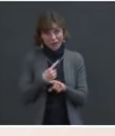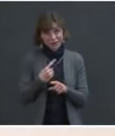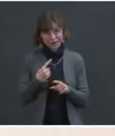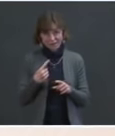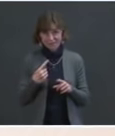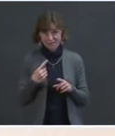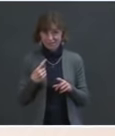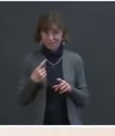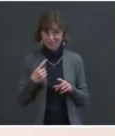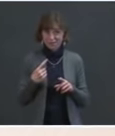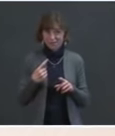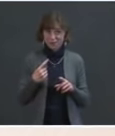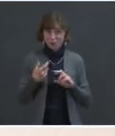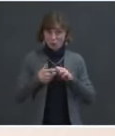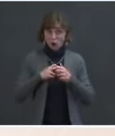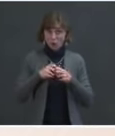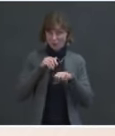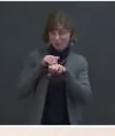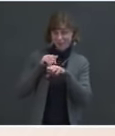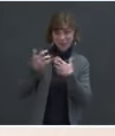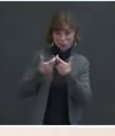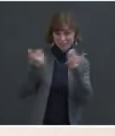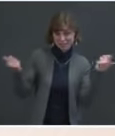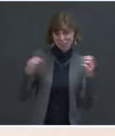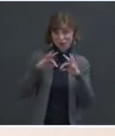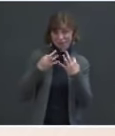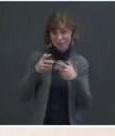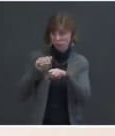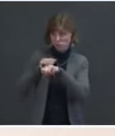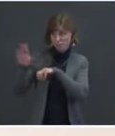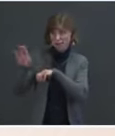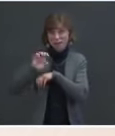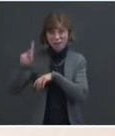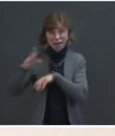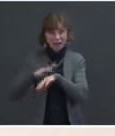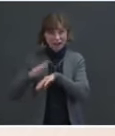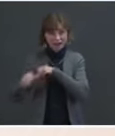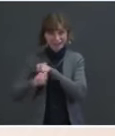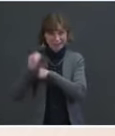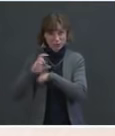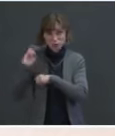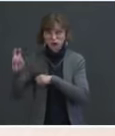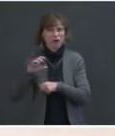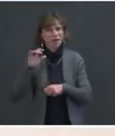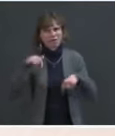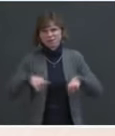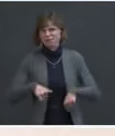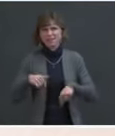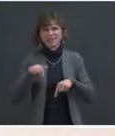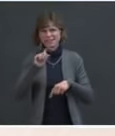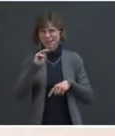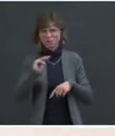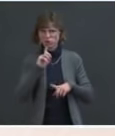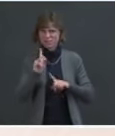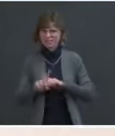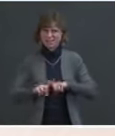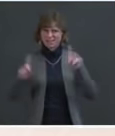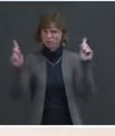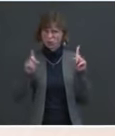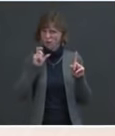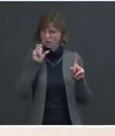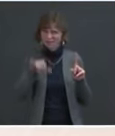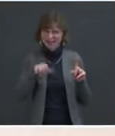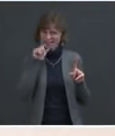back on a treacherous journey. And that's not the approach of this administration. So certainly we understand that means there will be more